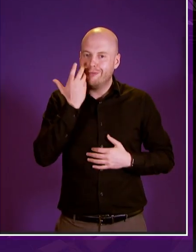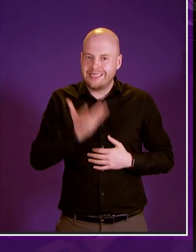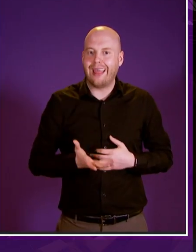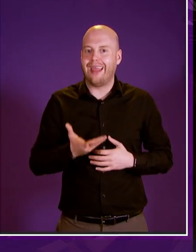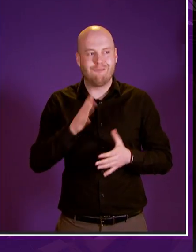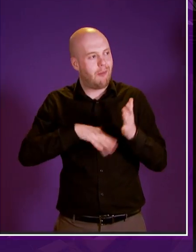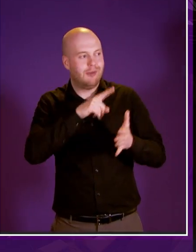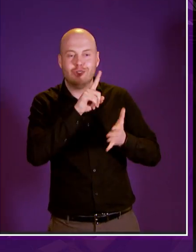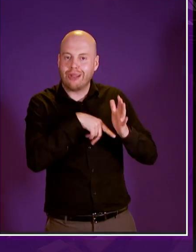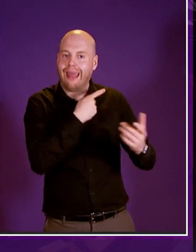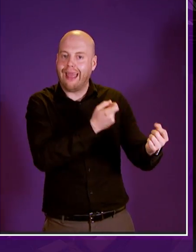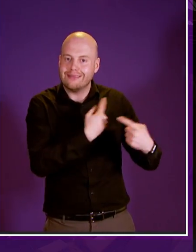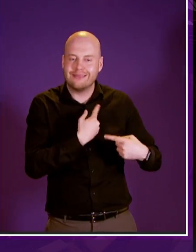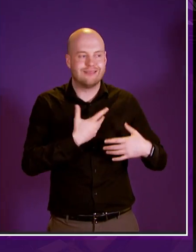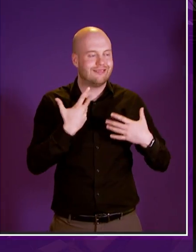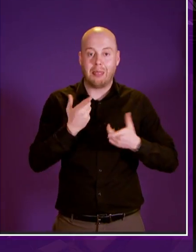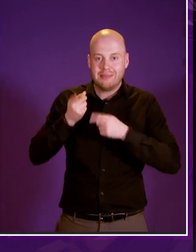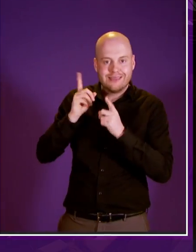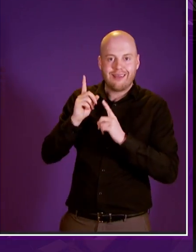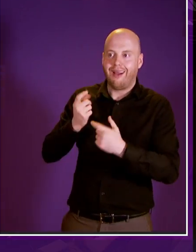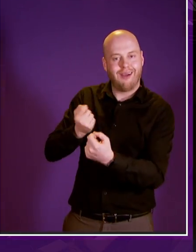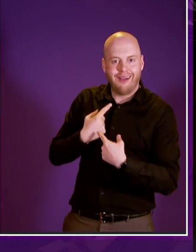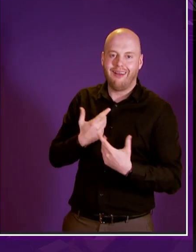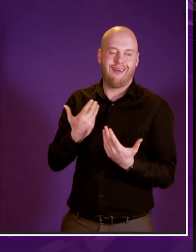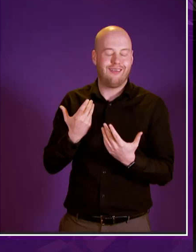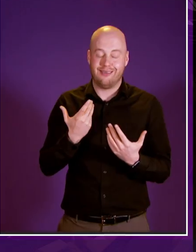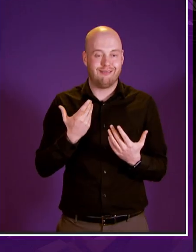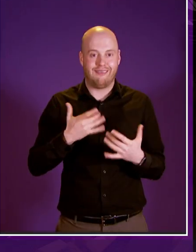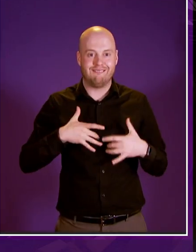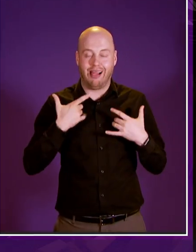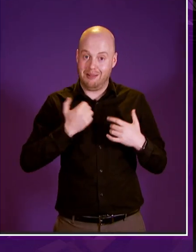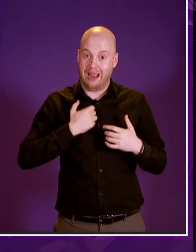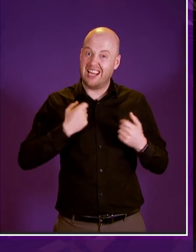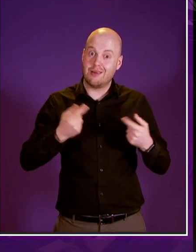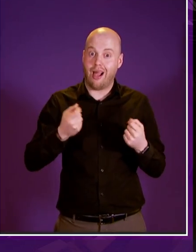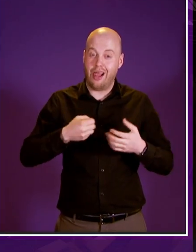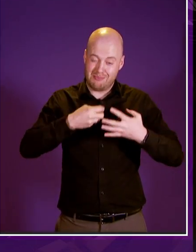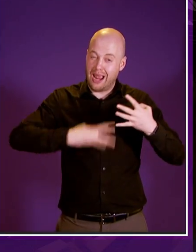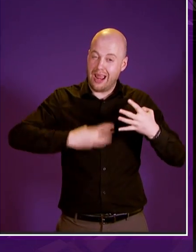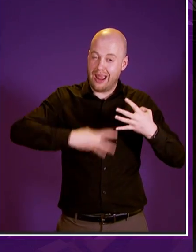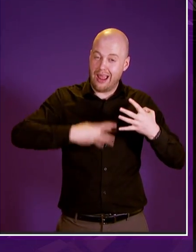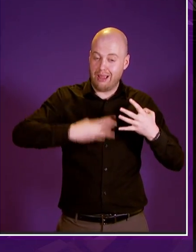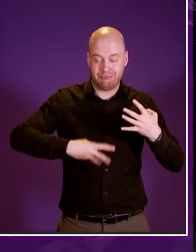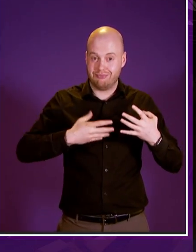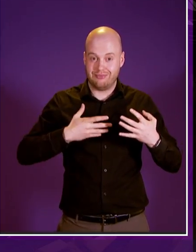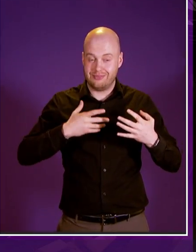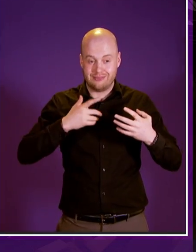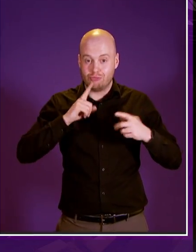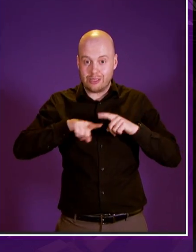or from the minister and i have to say it's been a bit of a nightmare trying to search for anything because all we get is hundreds and hundreds of